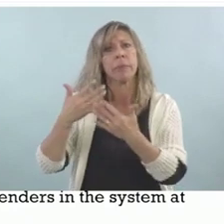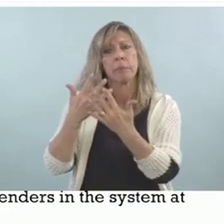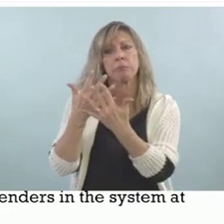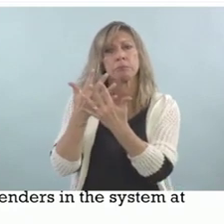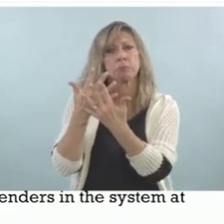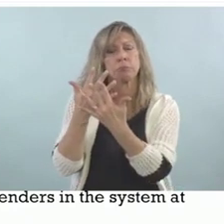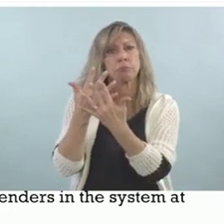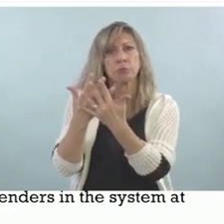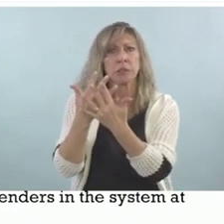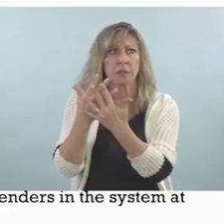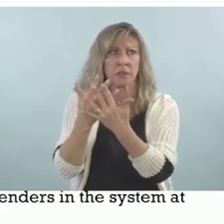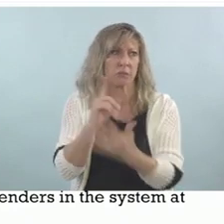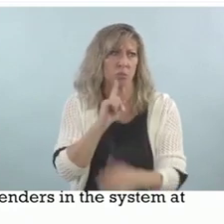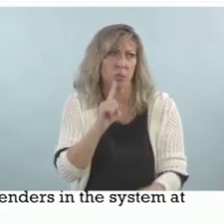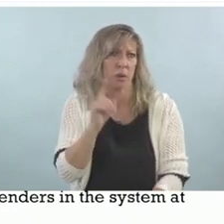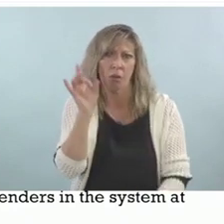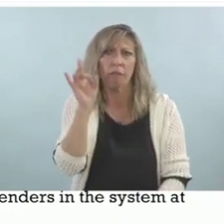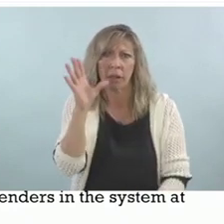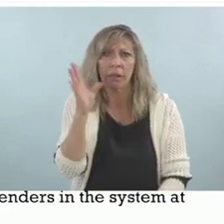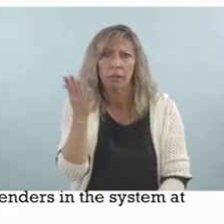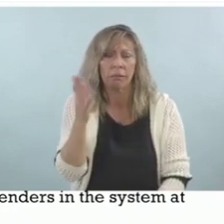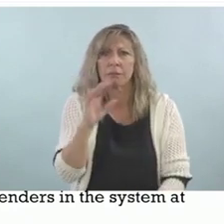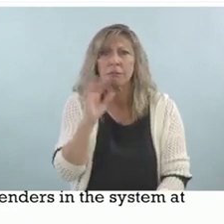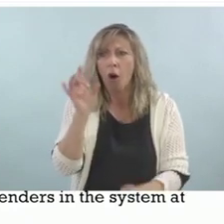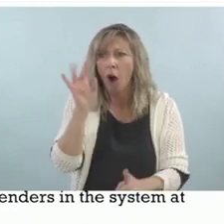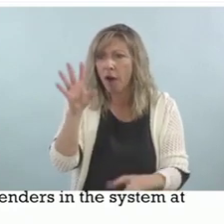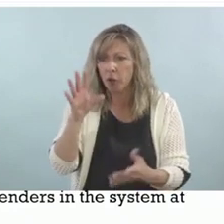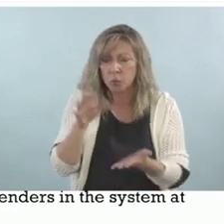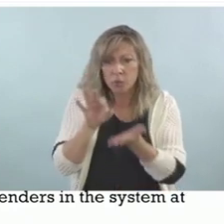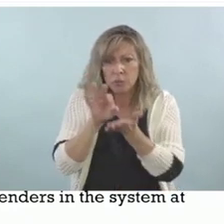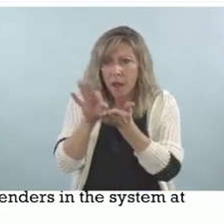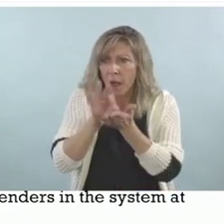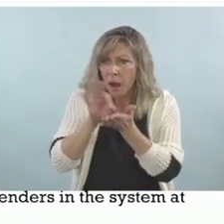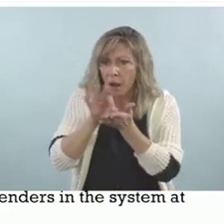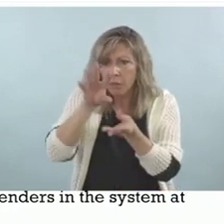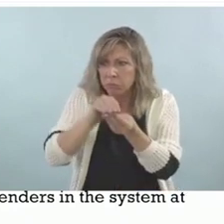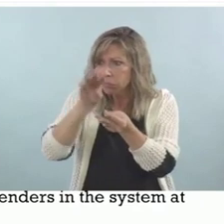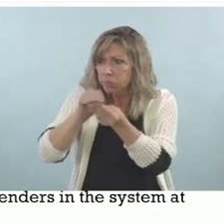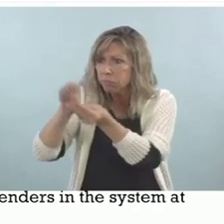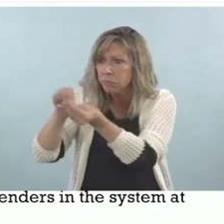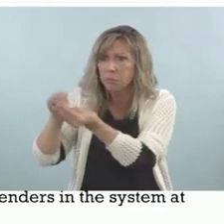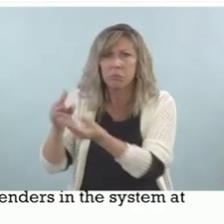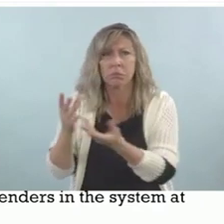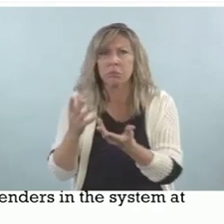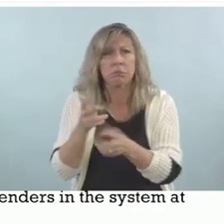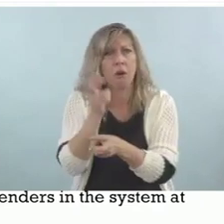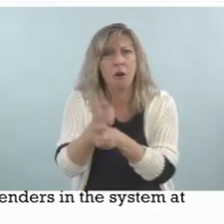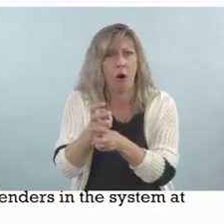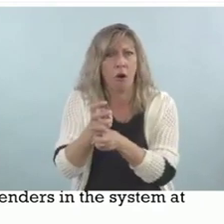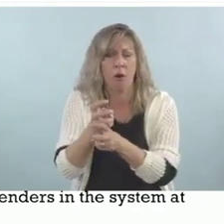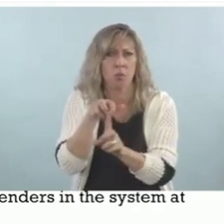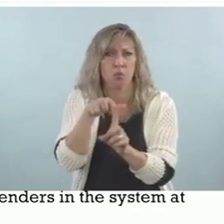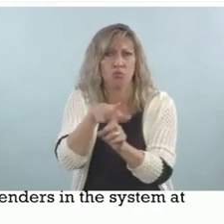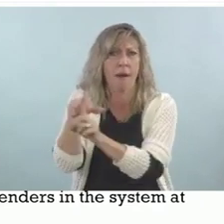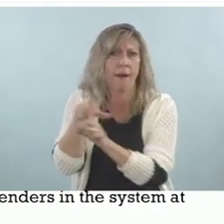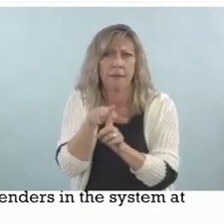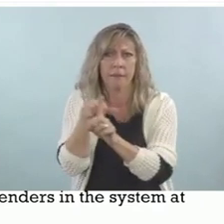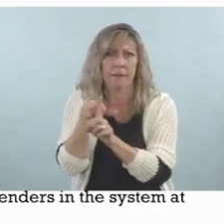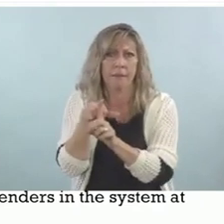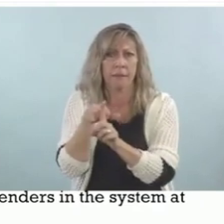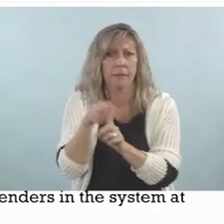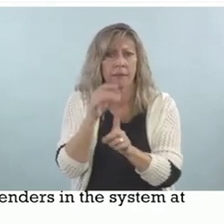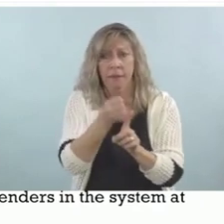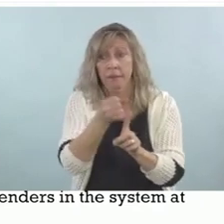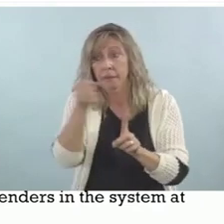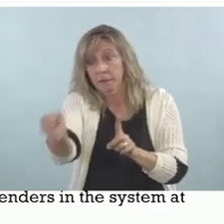it's terrible. It's difficult to track people. Once somebody has gone to prison, it's difficult to kind of